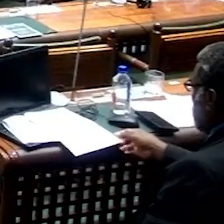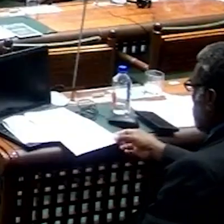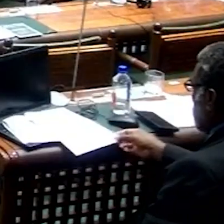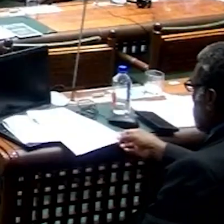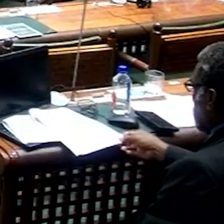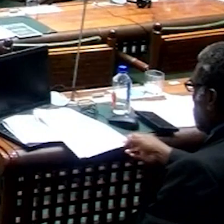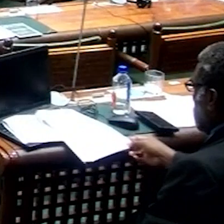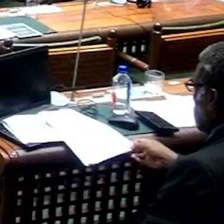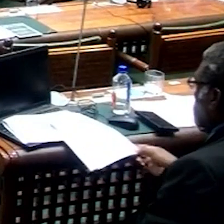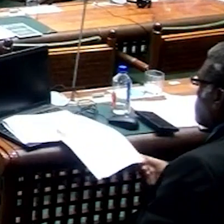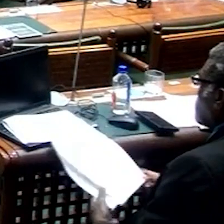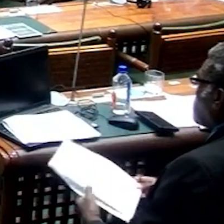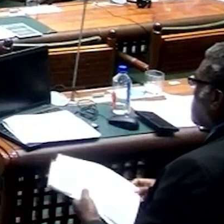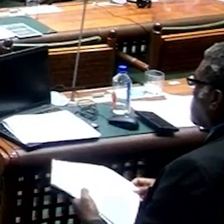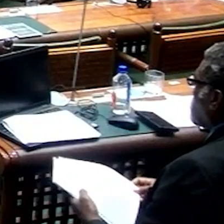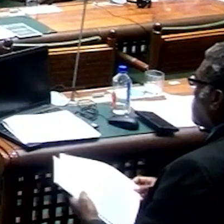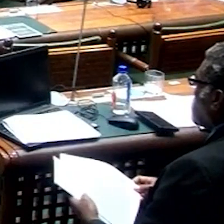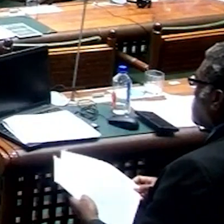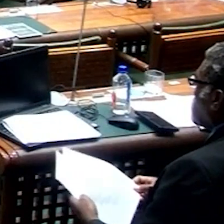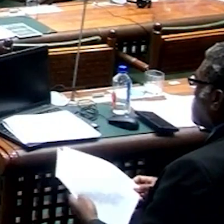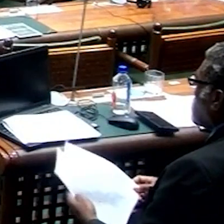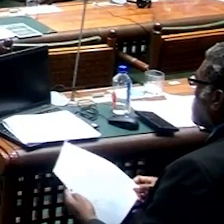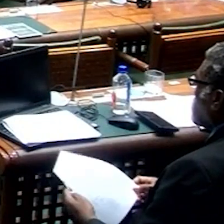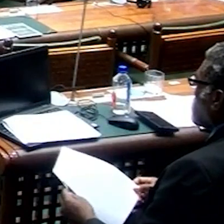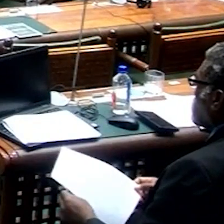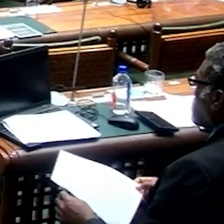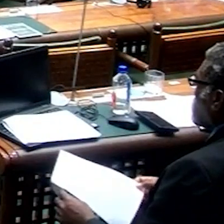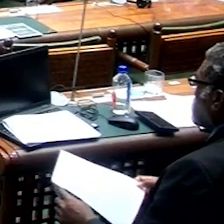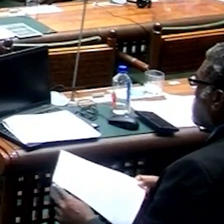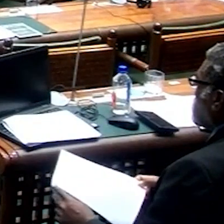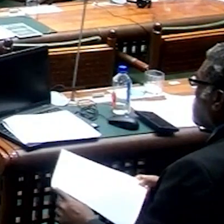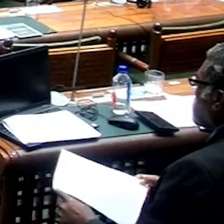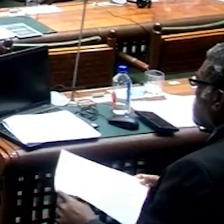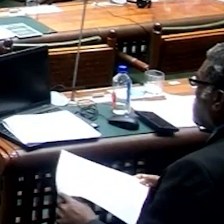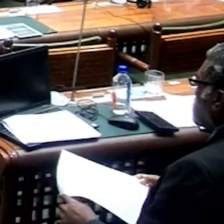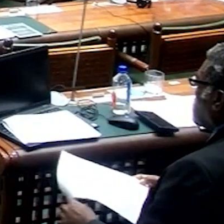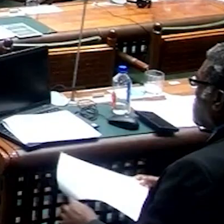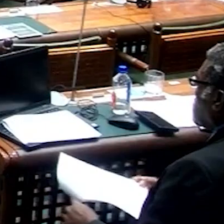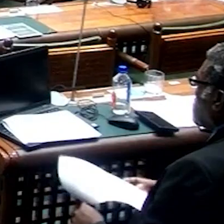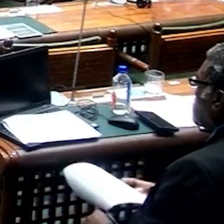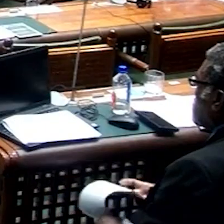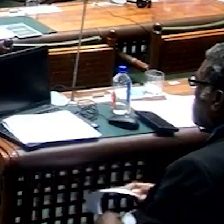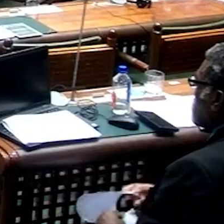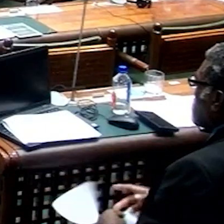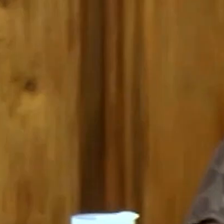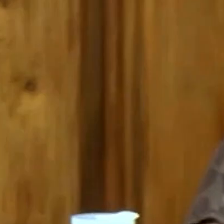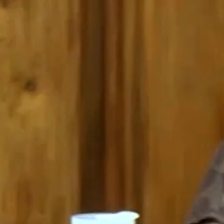Honorable Speaker, our contribution to this is $750,000 a year for three years.